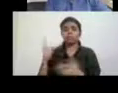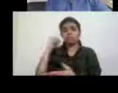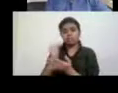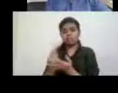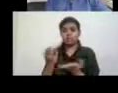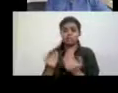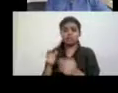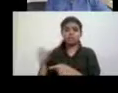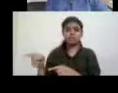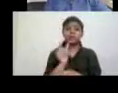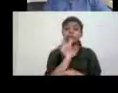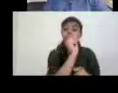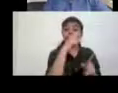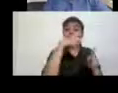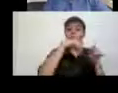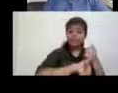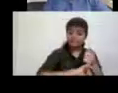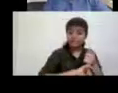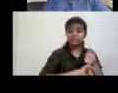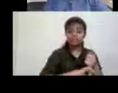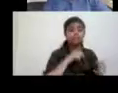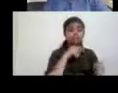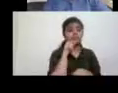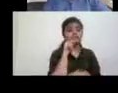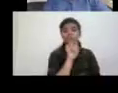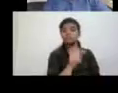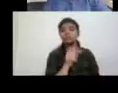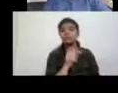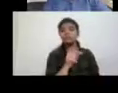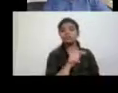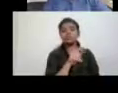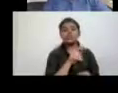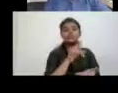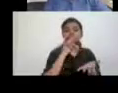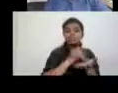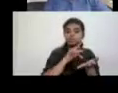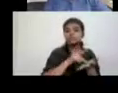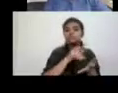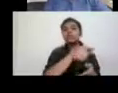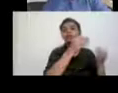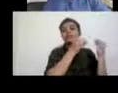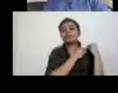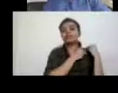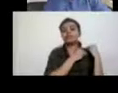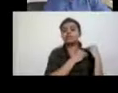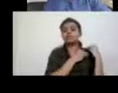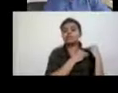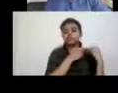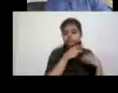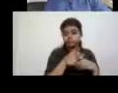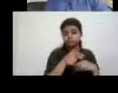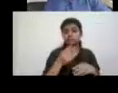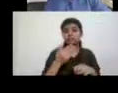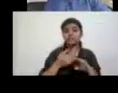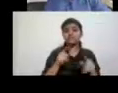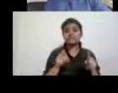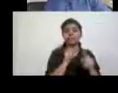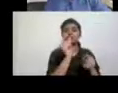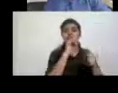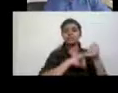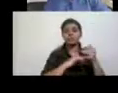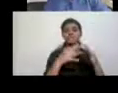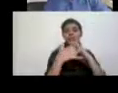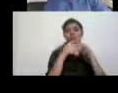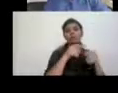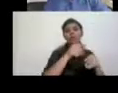the U S model is really one that centers more on civil rights and, you know, because of the history in the U S of the